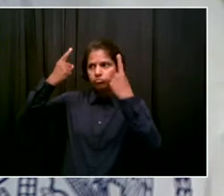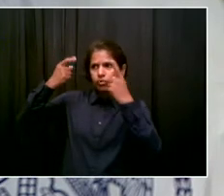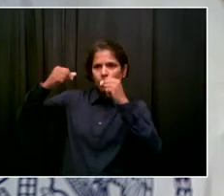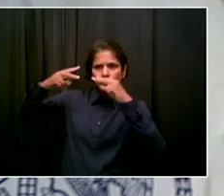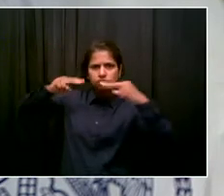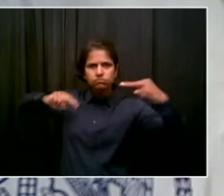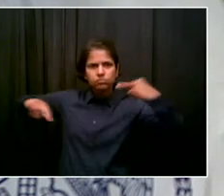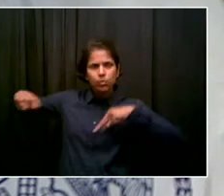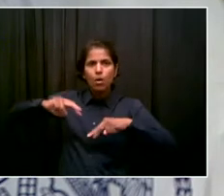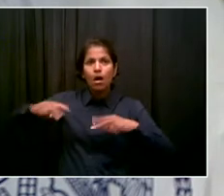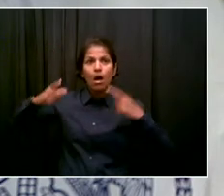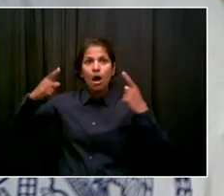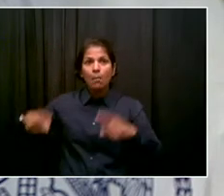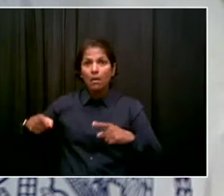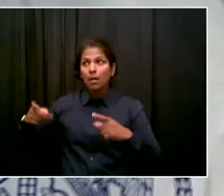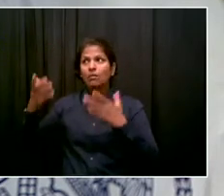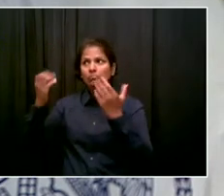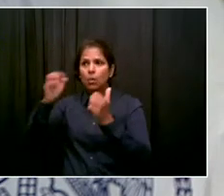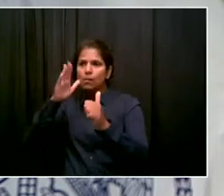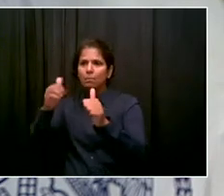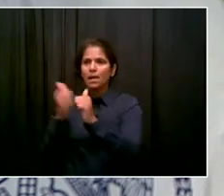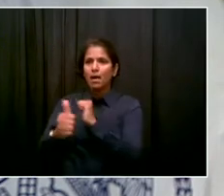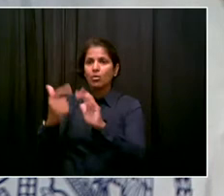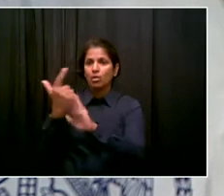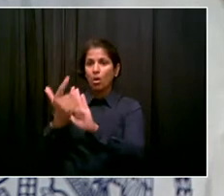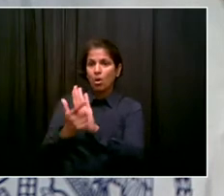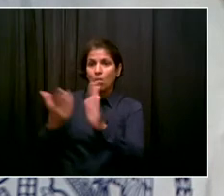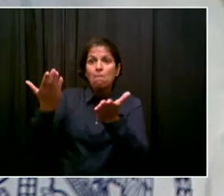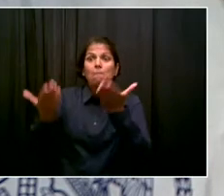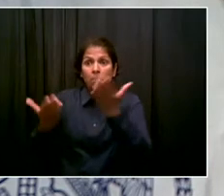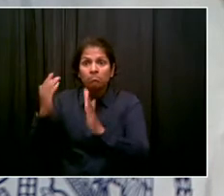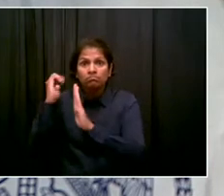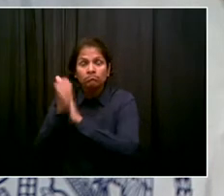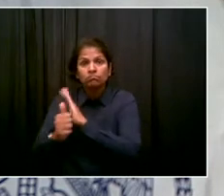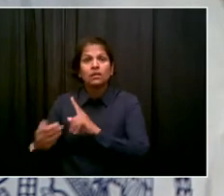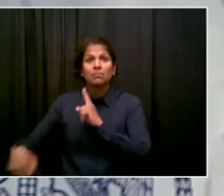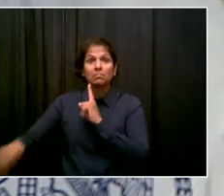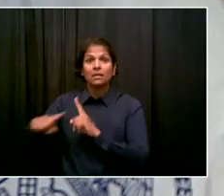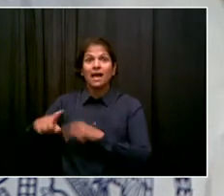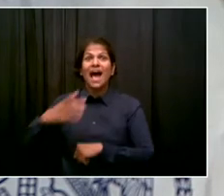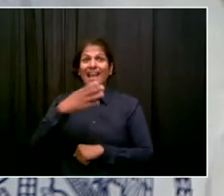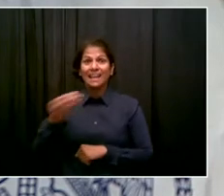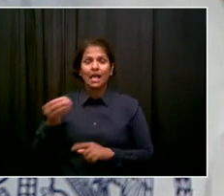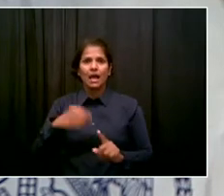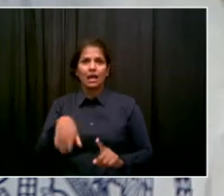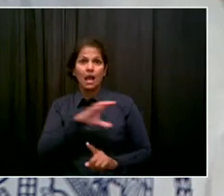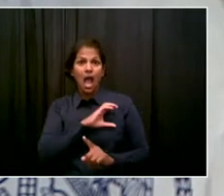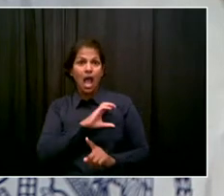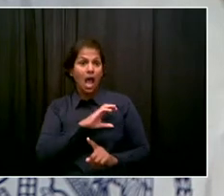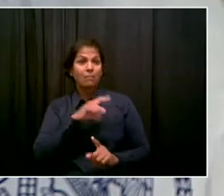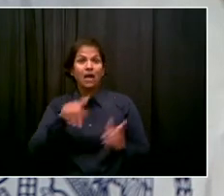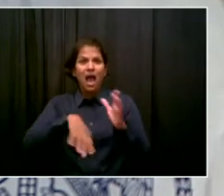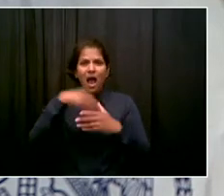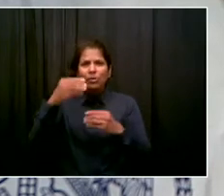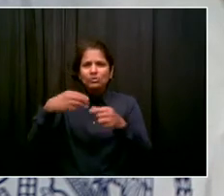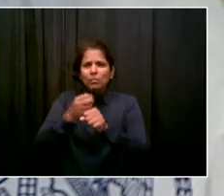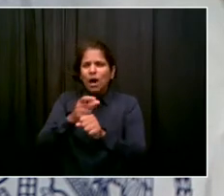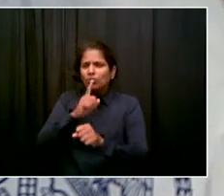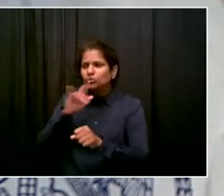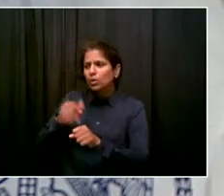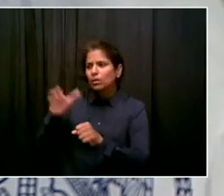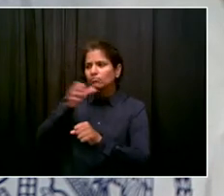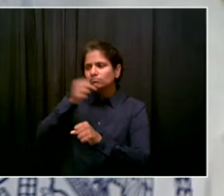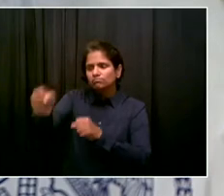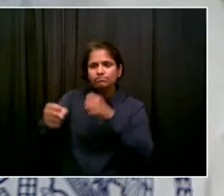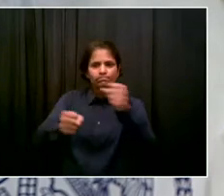in combination with efforts to stop retaliation by the Cure Violence Movement crisis management system, in combination with getting the courts 100%